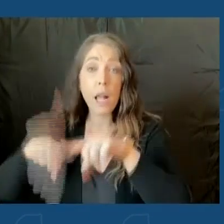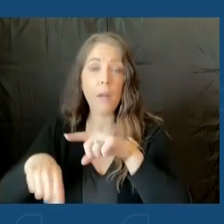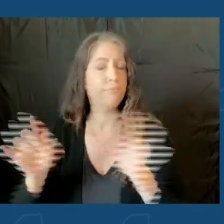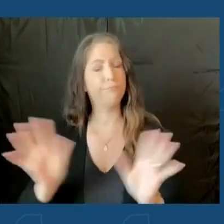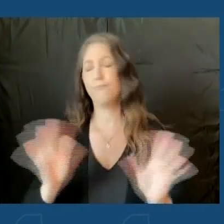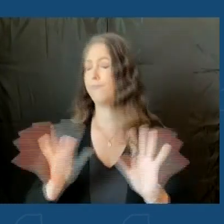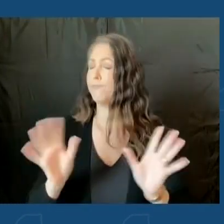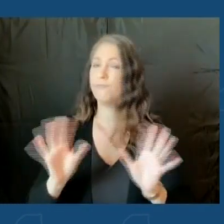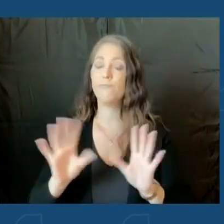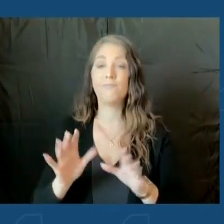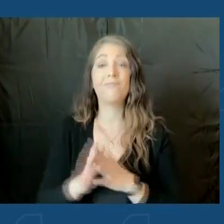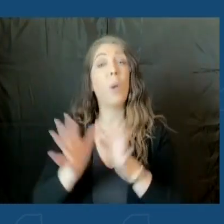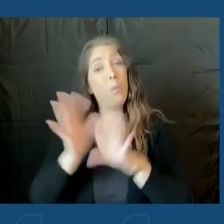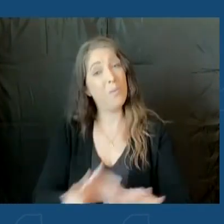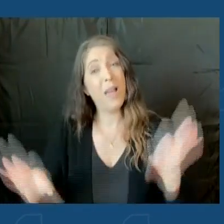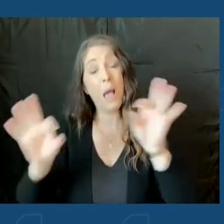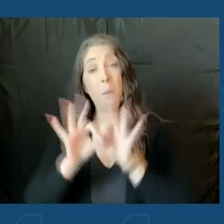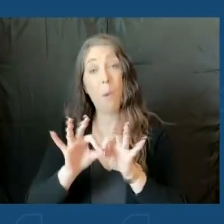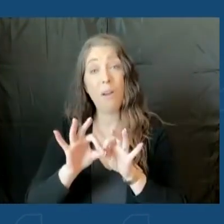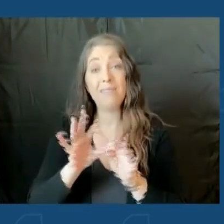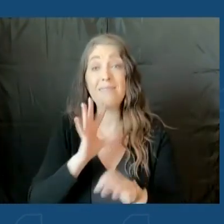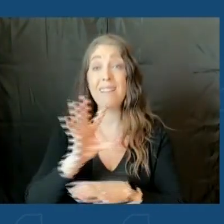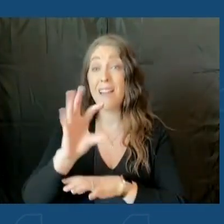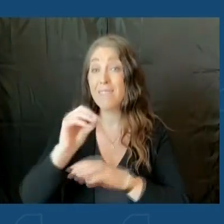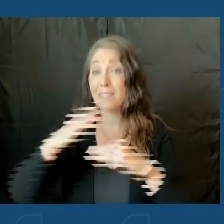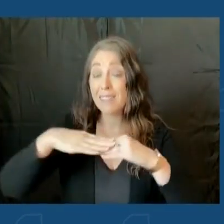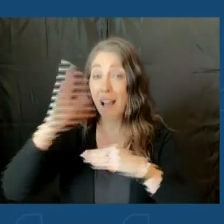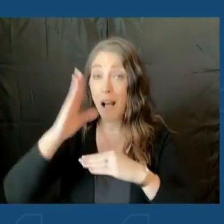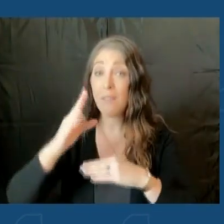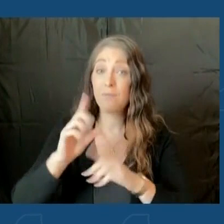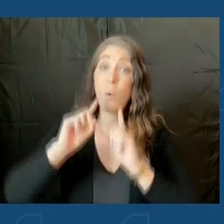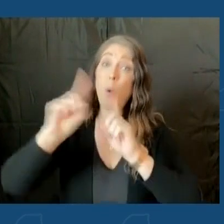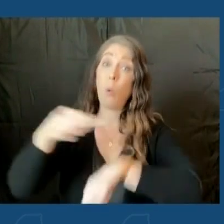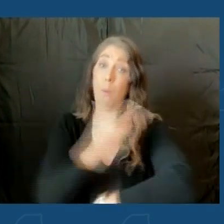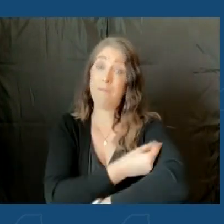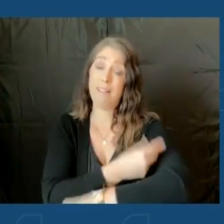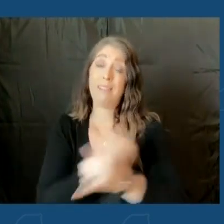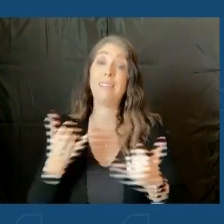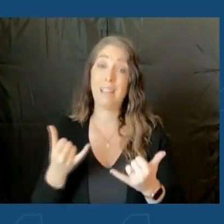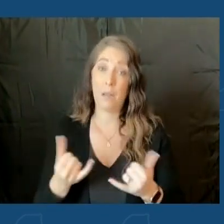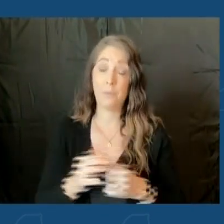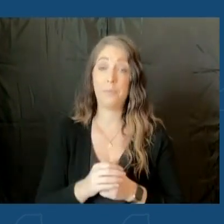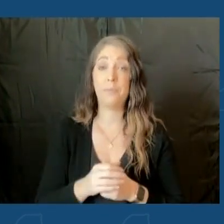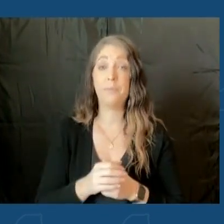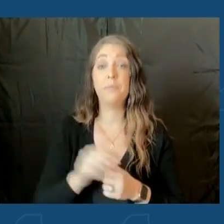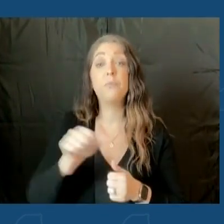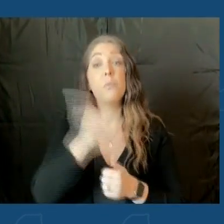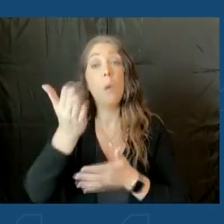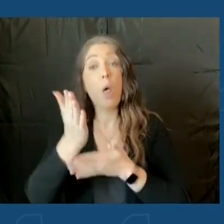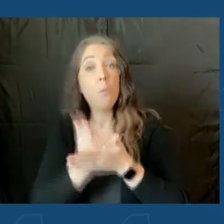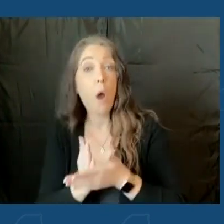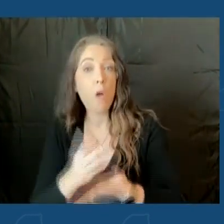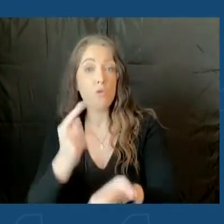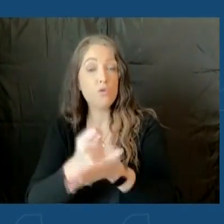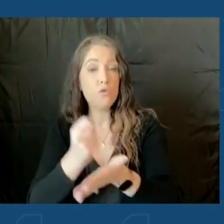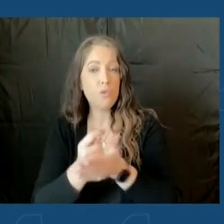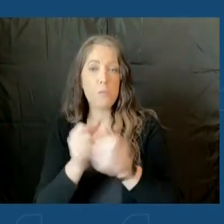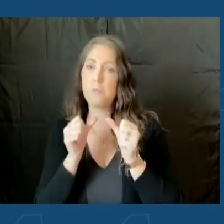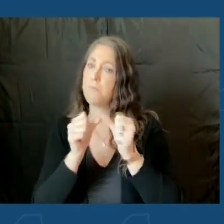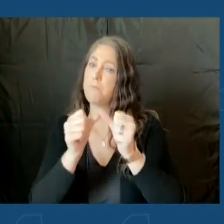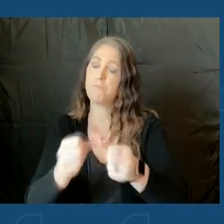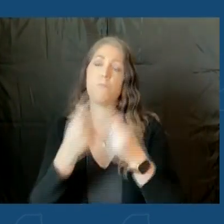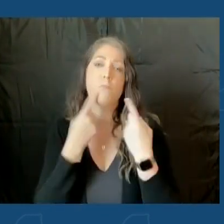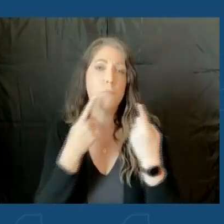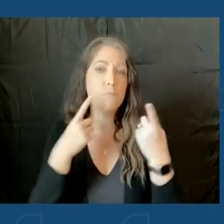if you've not gotten a shot in the last six months, please go out and get one. And as I said, the other part is our treatments are continuing to work. If you're over 50, if you have